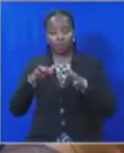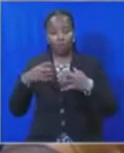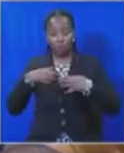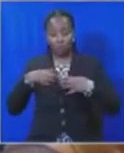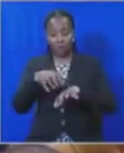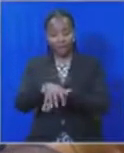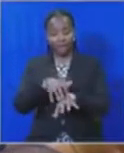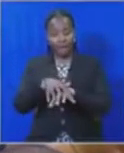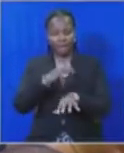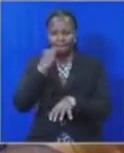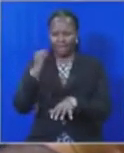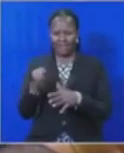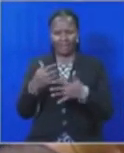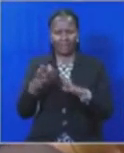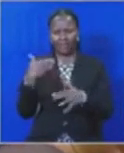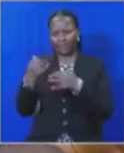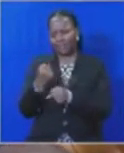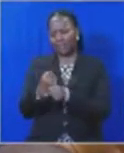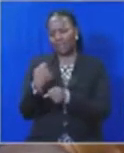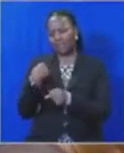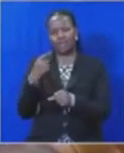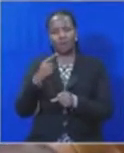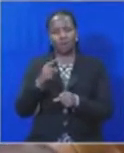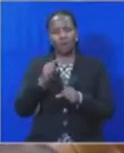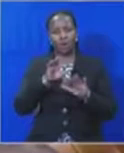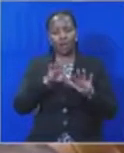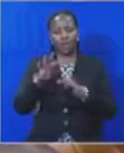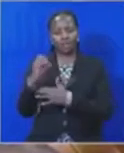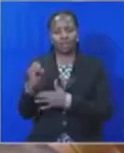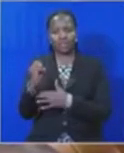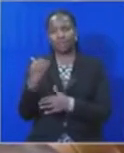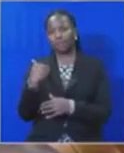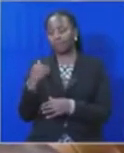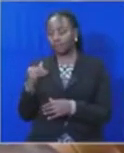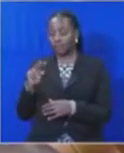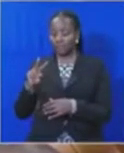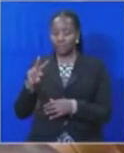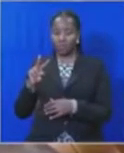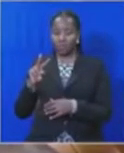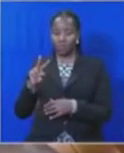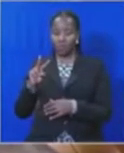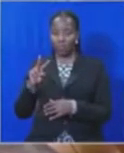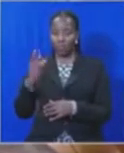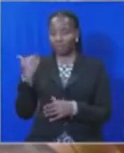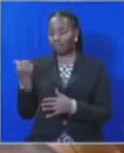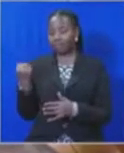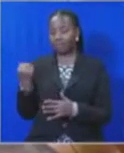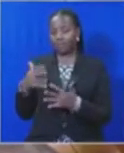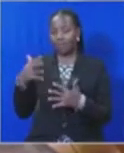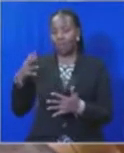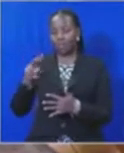approximately 23% of those in 2015 ending in death. The House must find ways